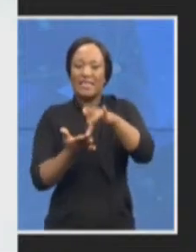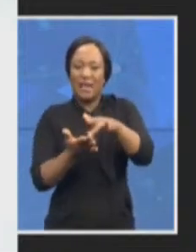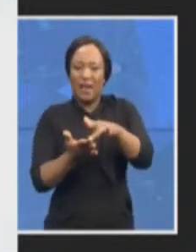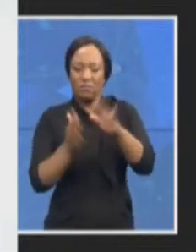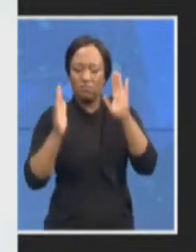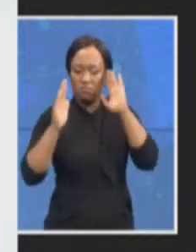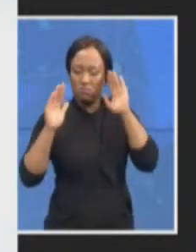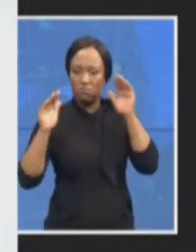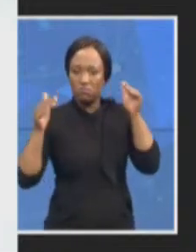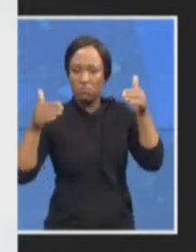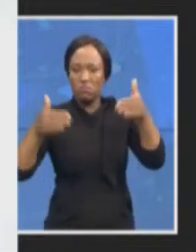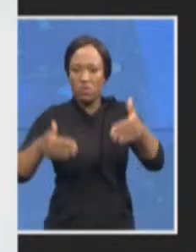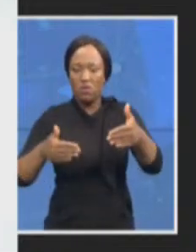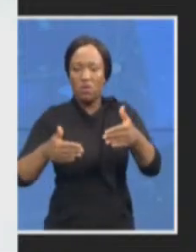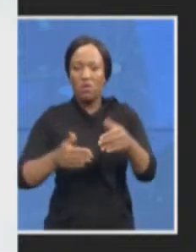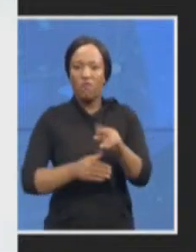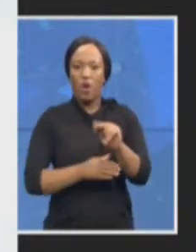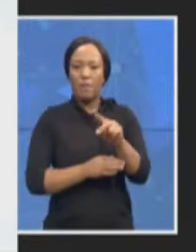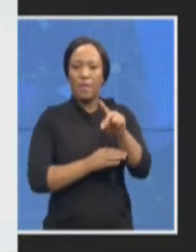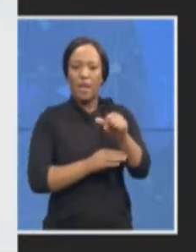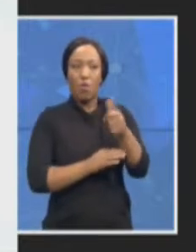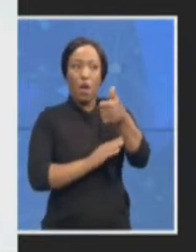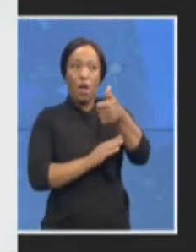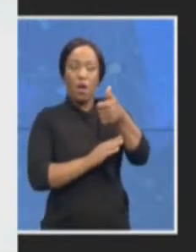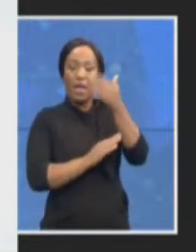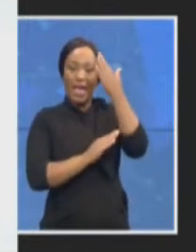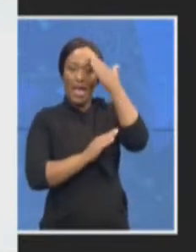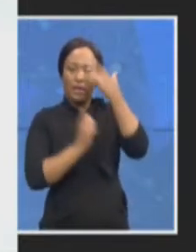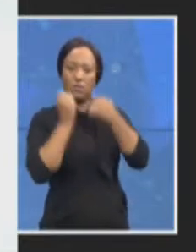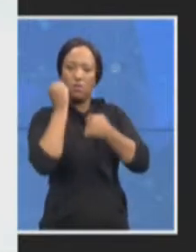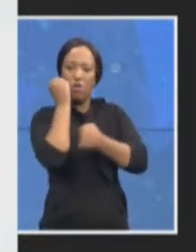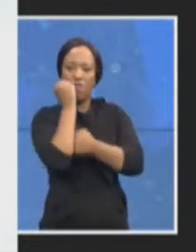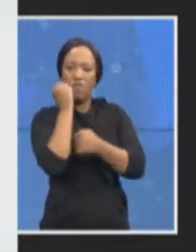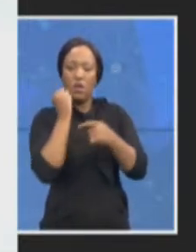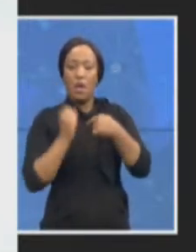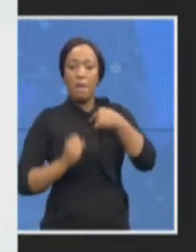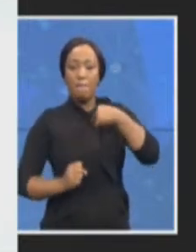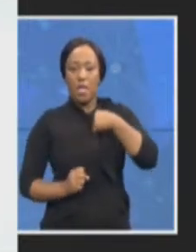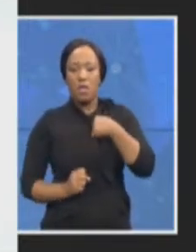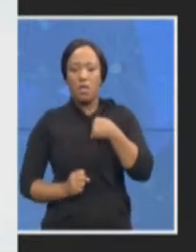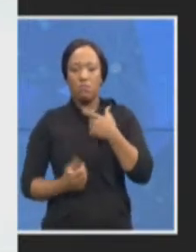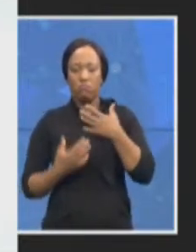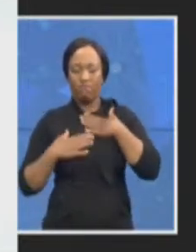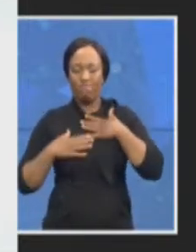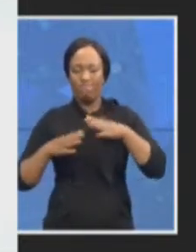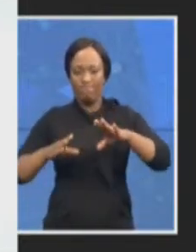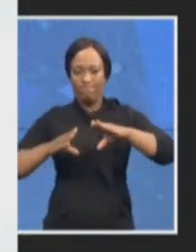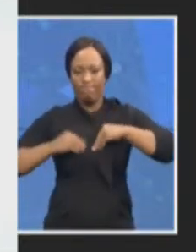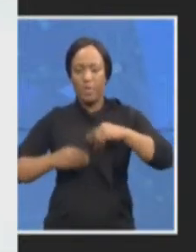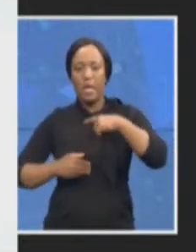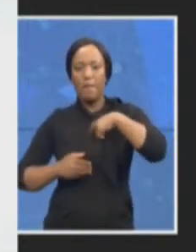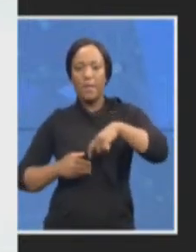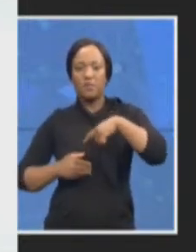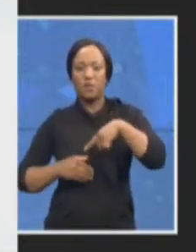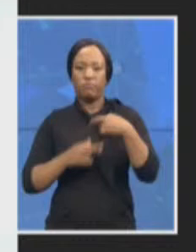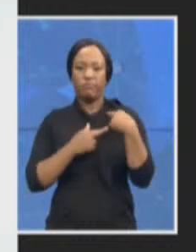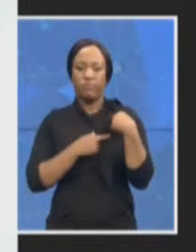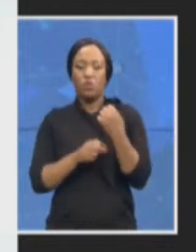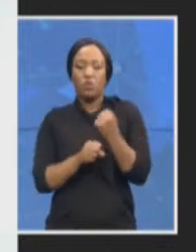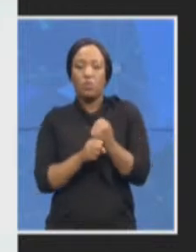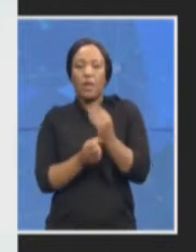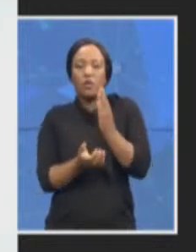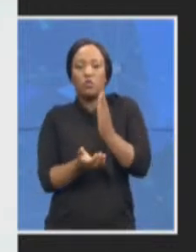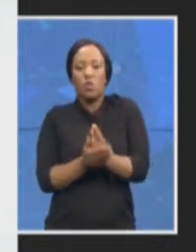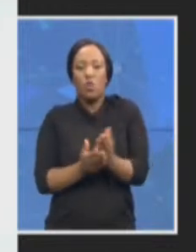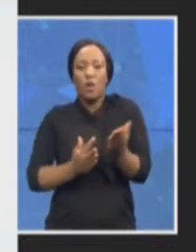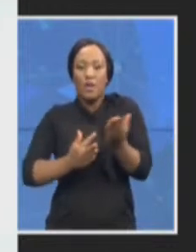and I will take personal responsibility to ensure that those cases that we are currently investigating are